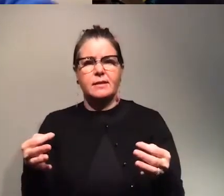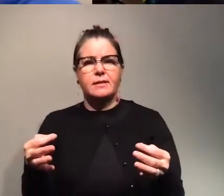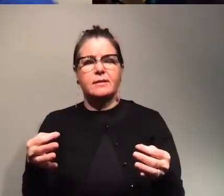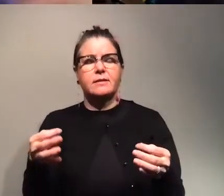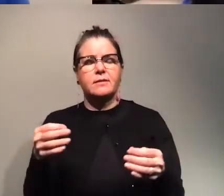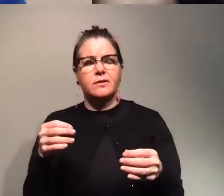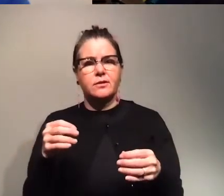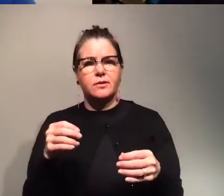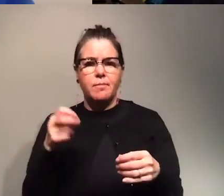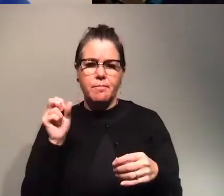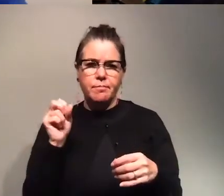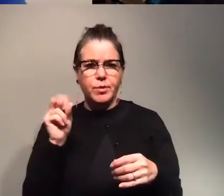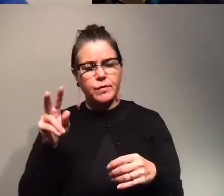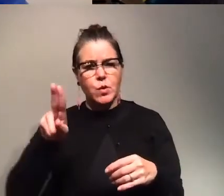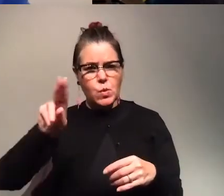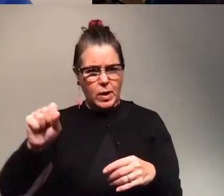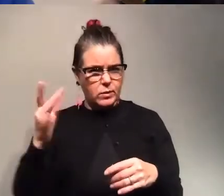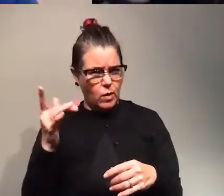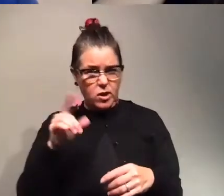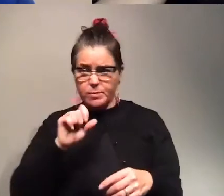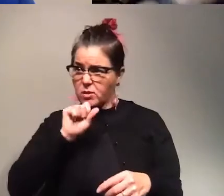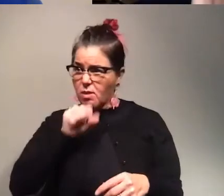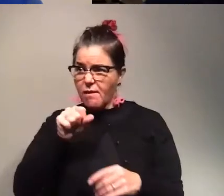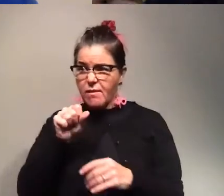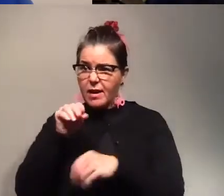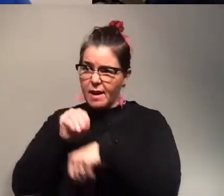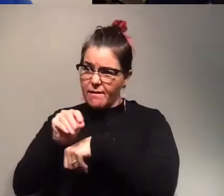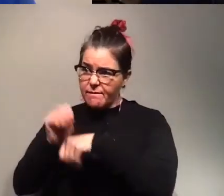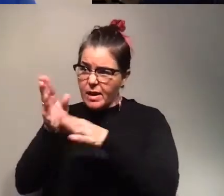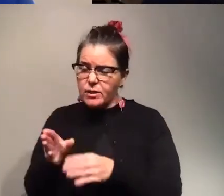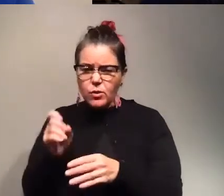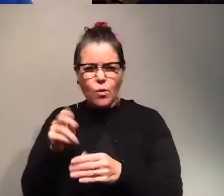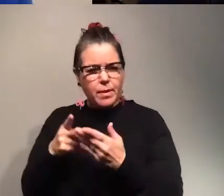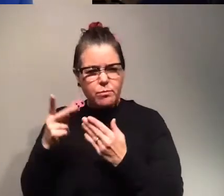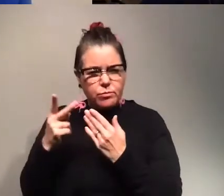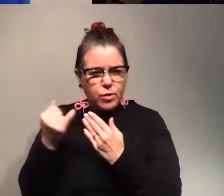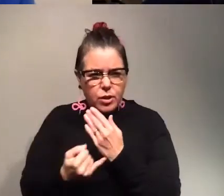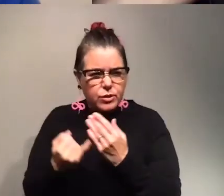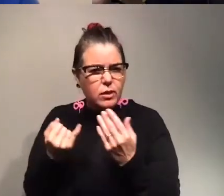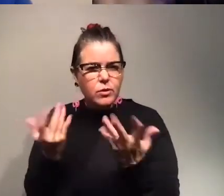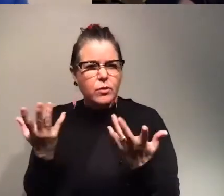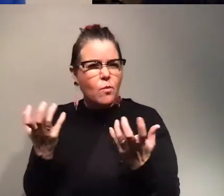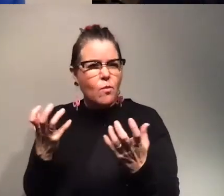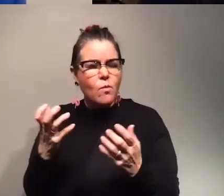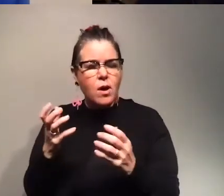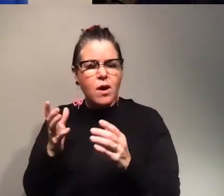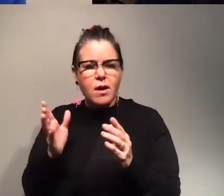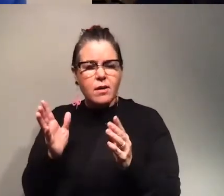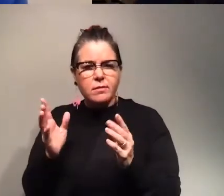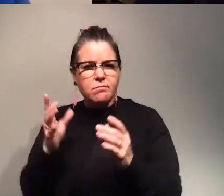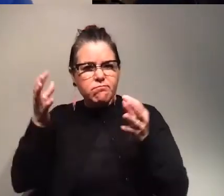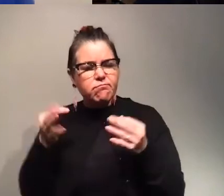the US? Was it just that you love that advisor so much or the project or what sort of like drove that decision?